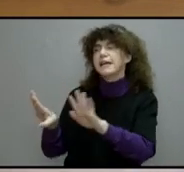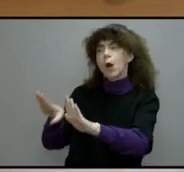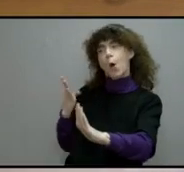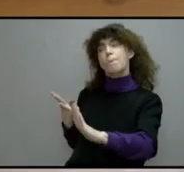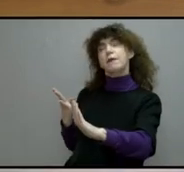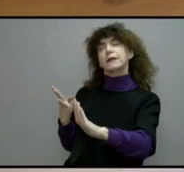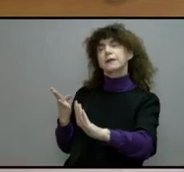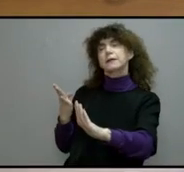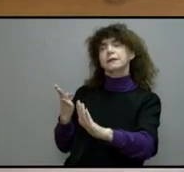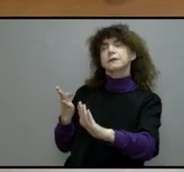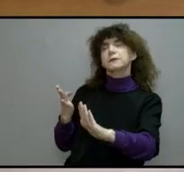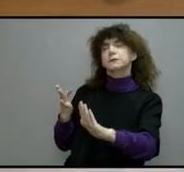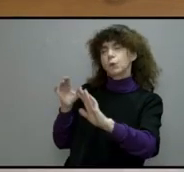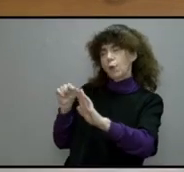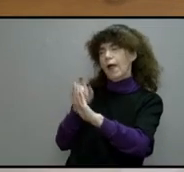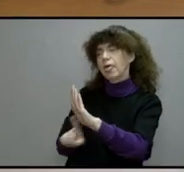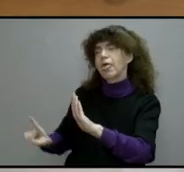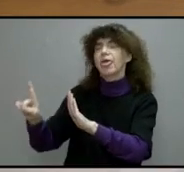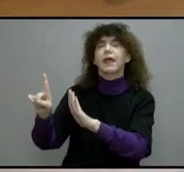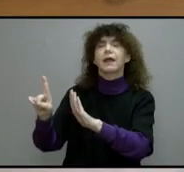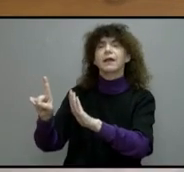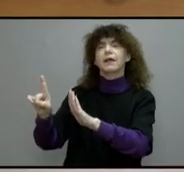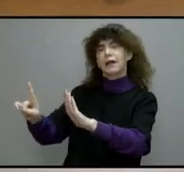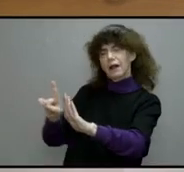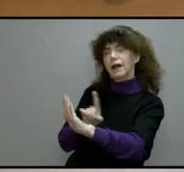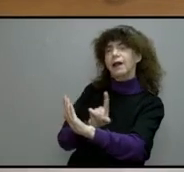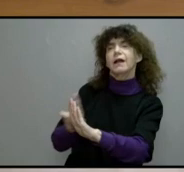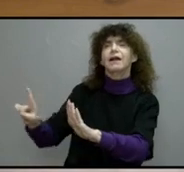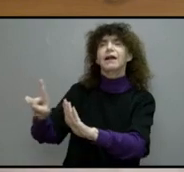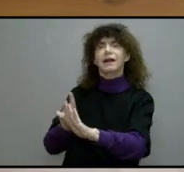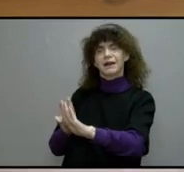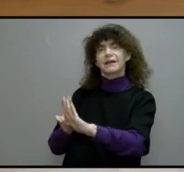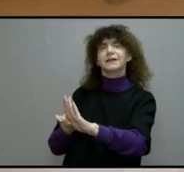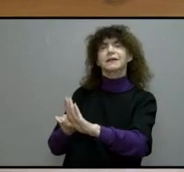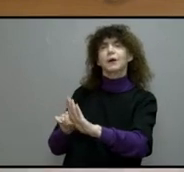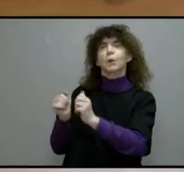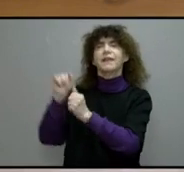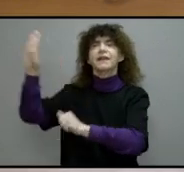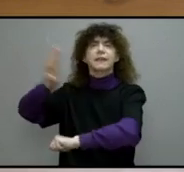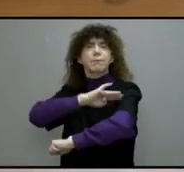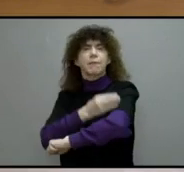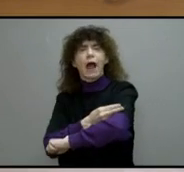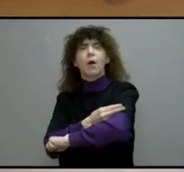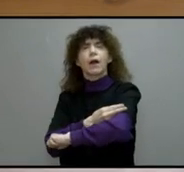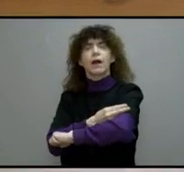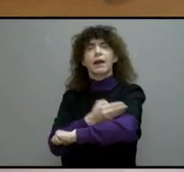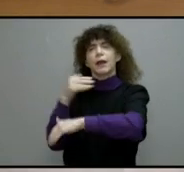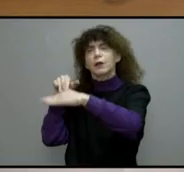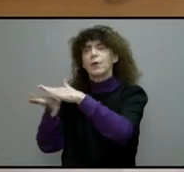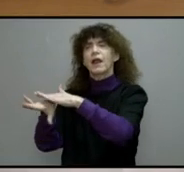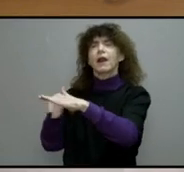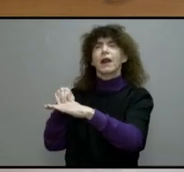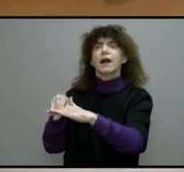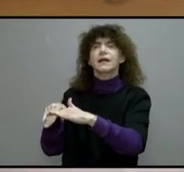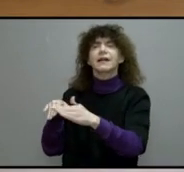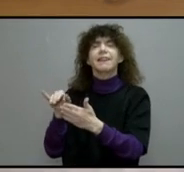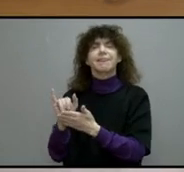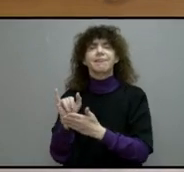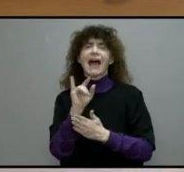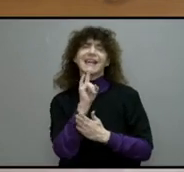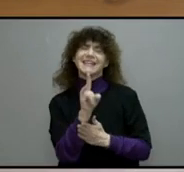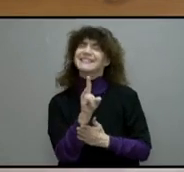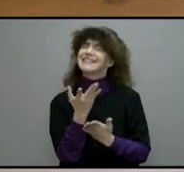saved and we can come in and go out. Come in and go out is a